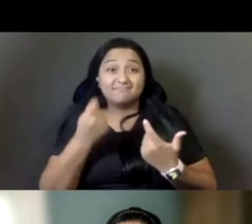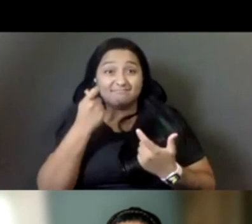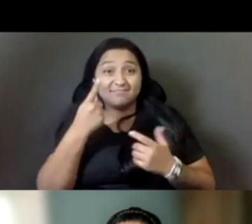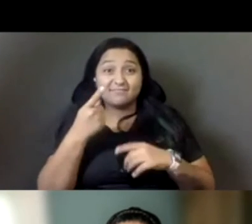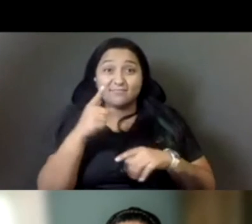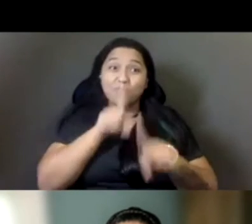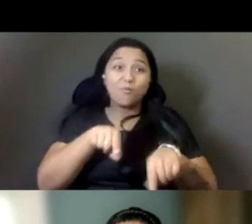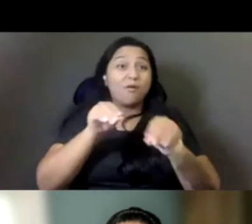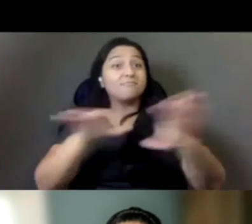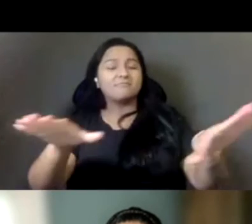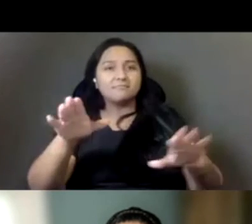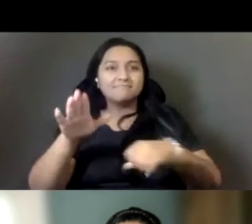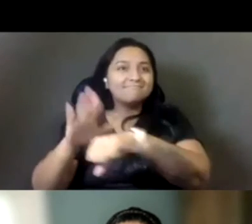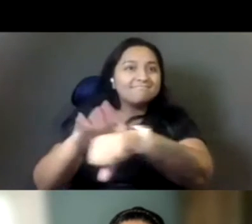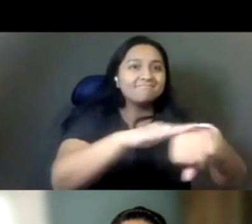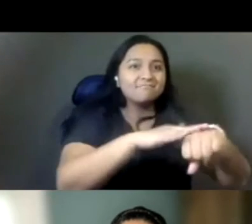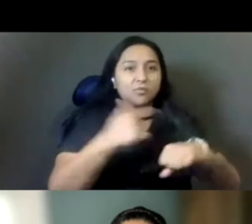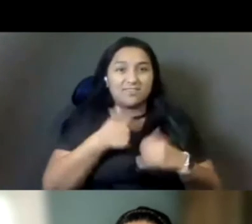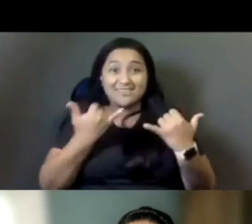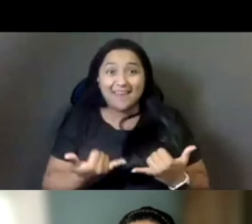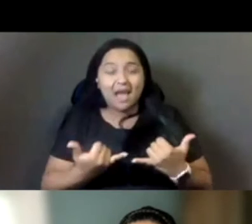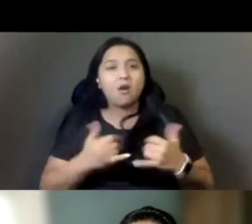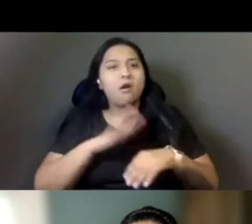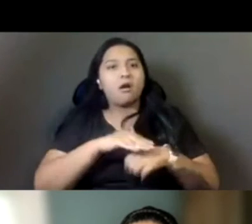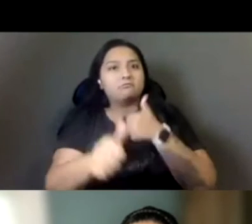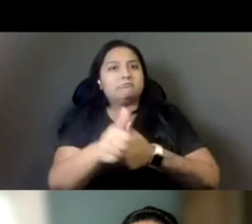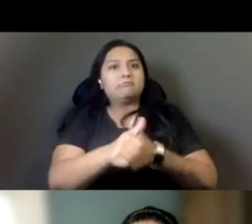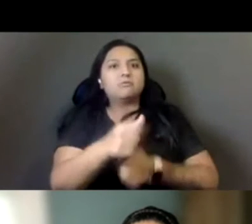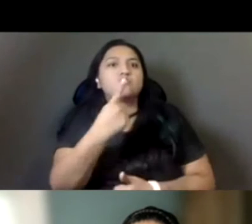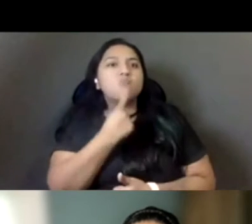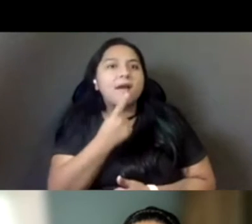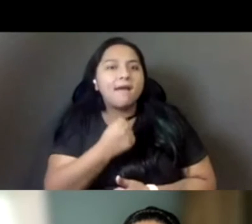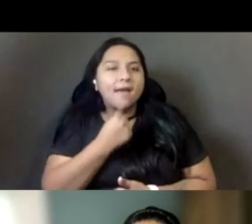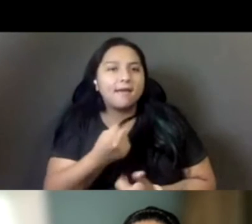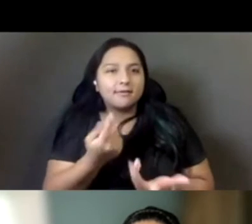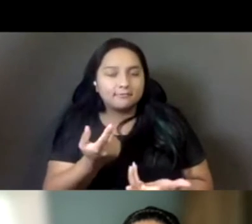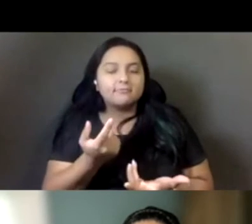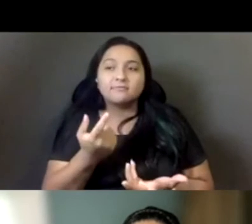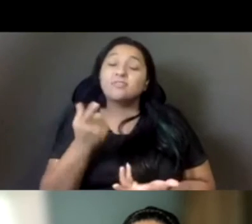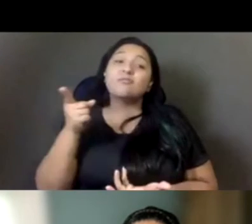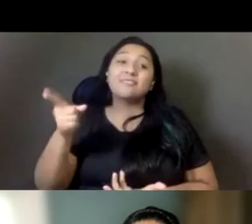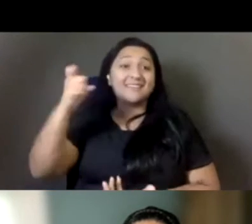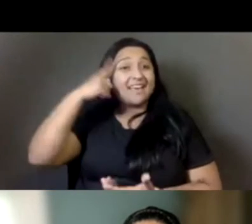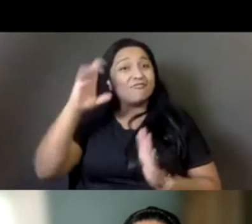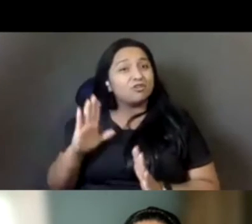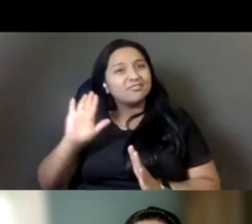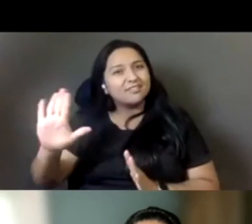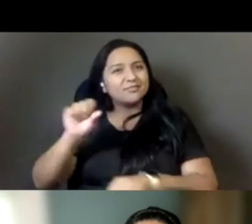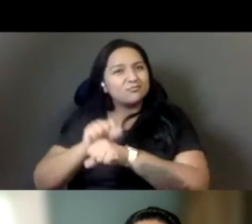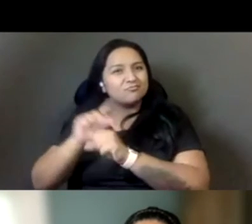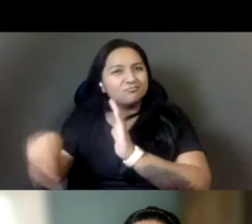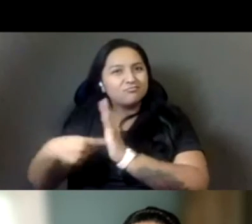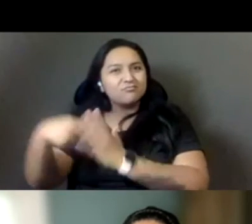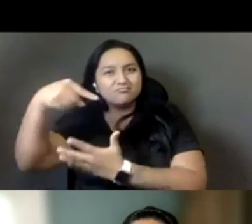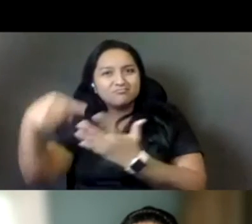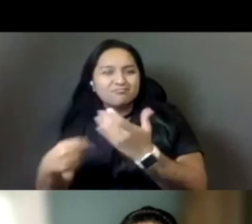to make sure that we're not taking any steps backwards on this. Um, so that's one thing that the governor does that would be a big loss for progress on the